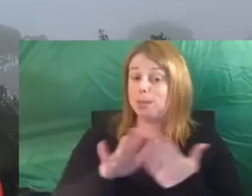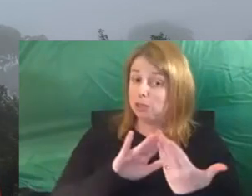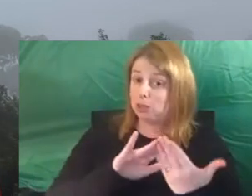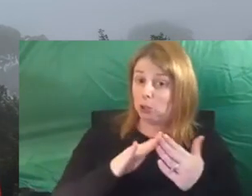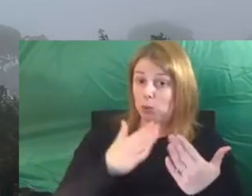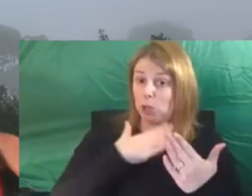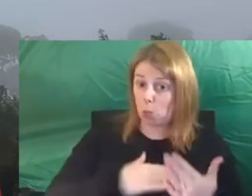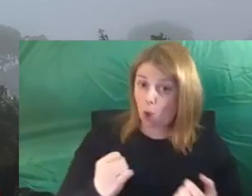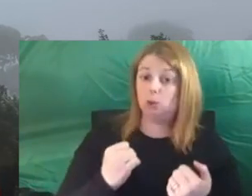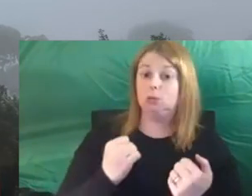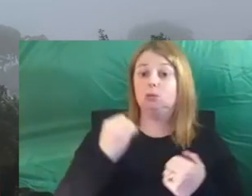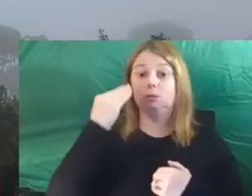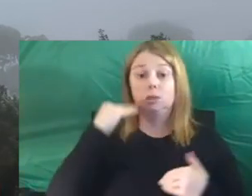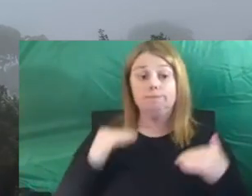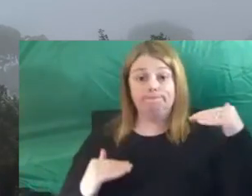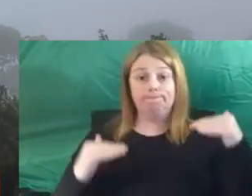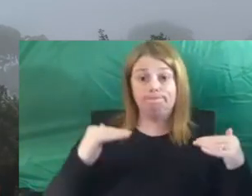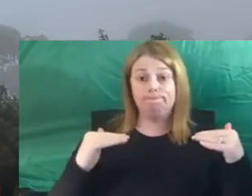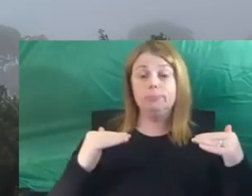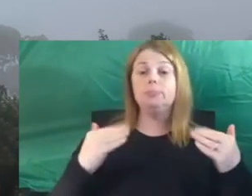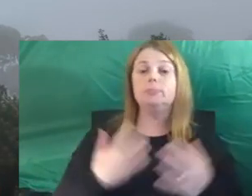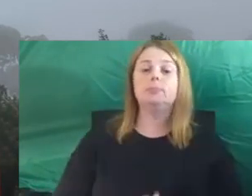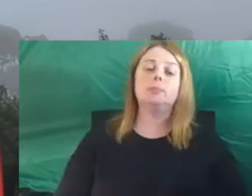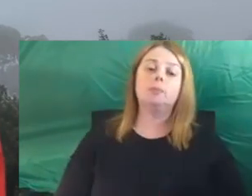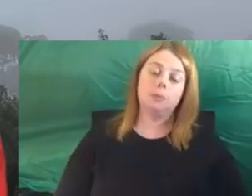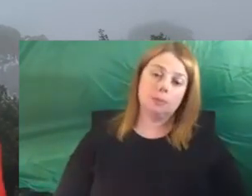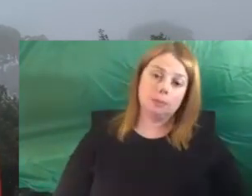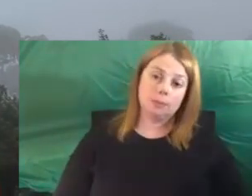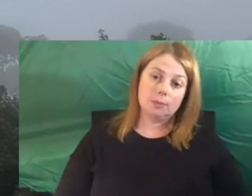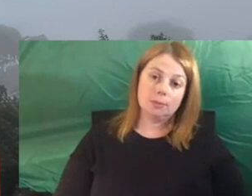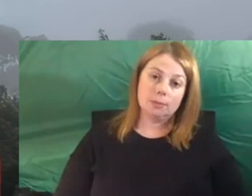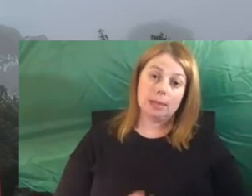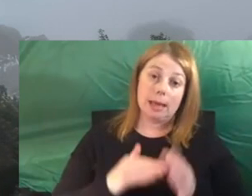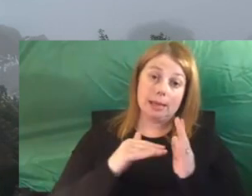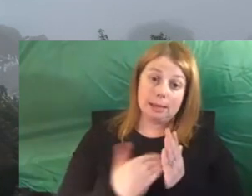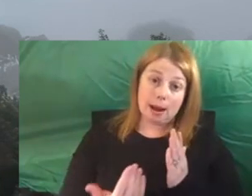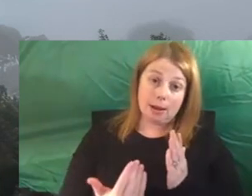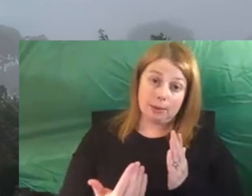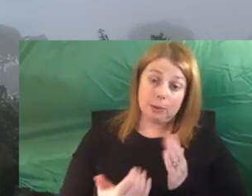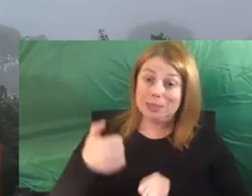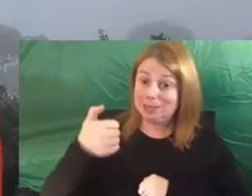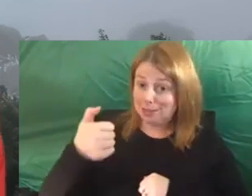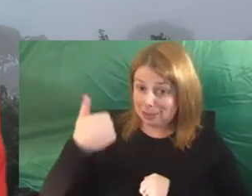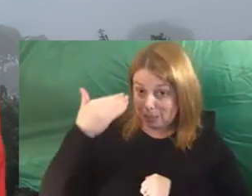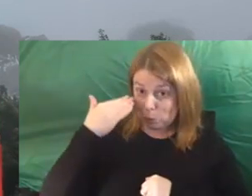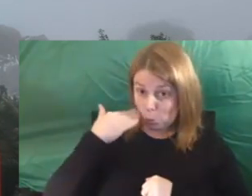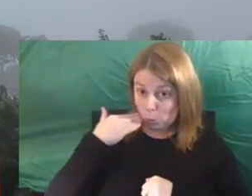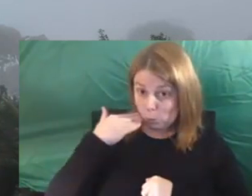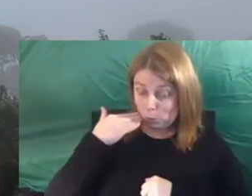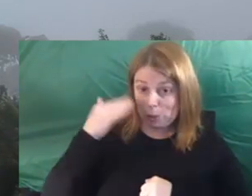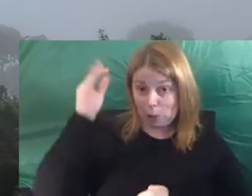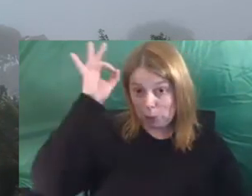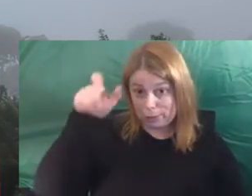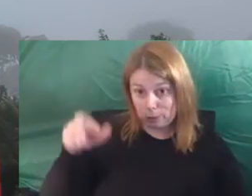gender equity on the governing body. And I'm pleased to say we now have six female councillors